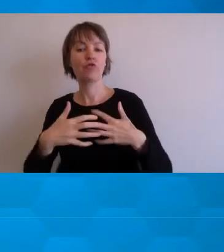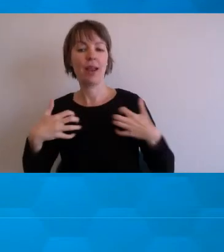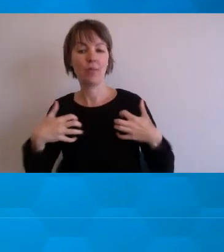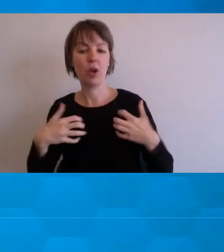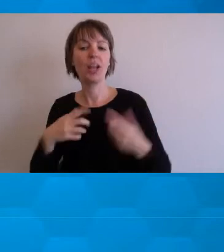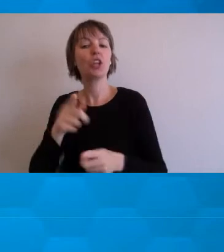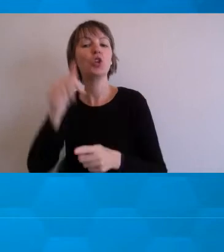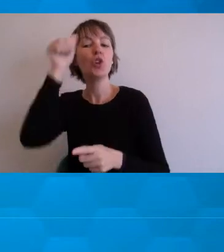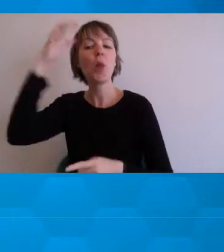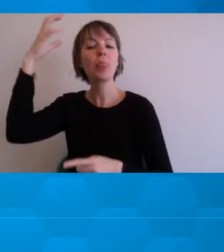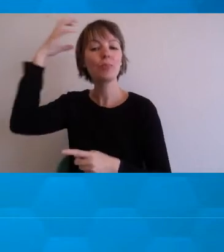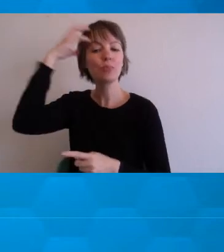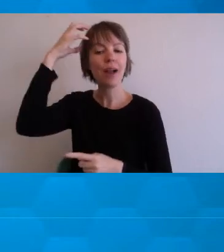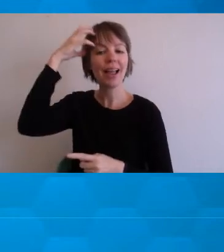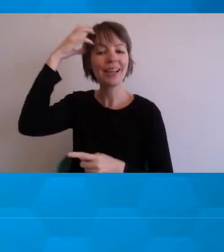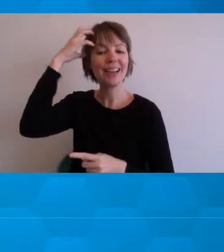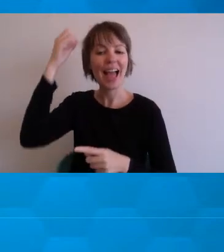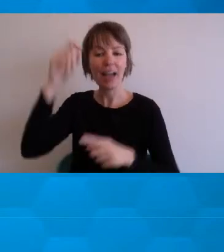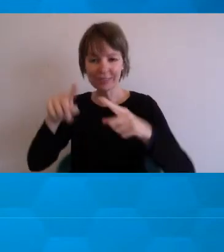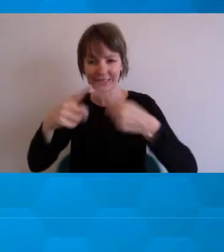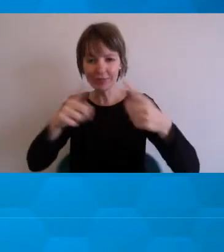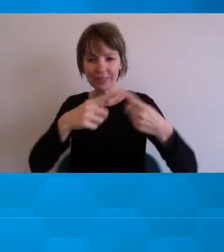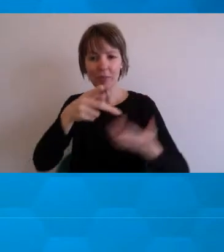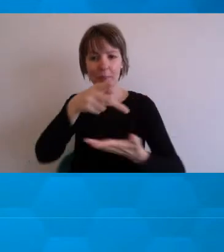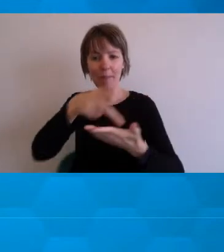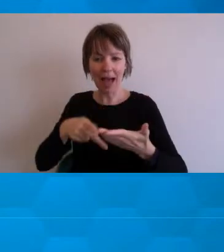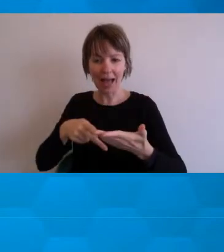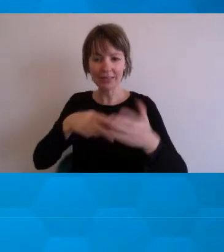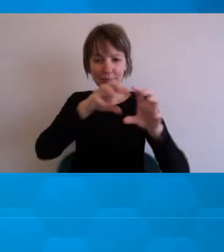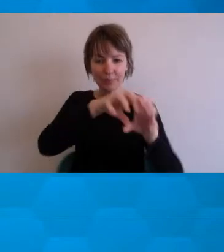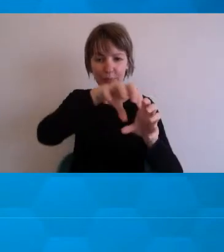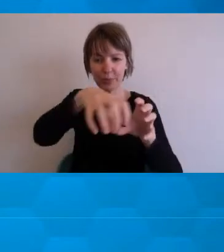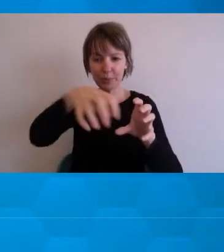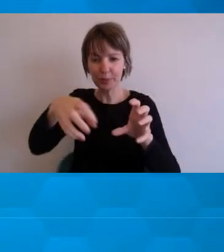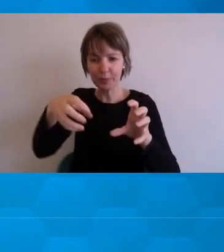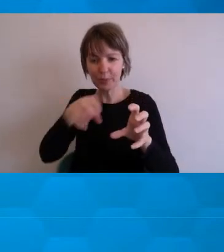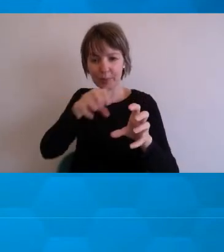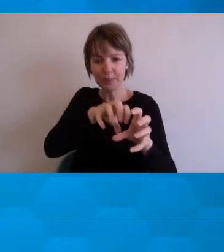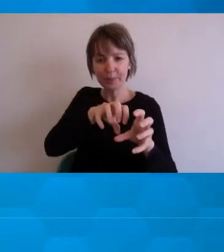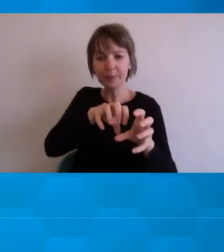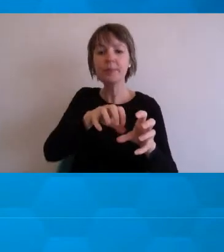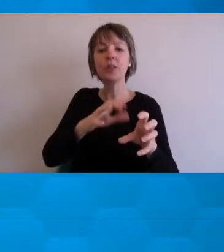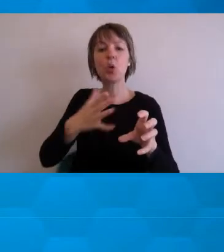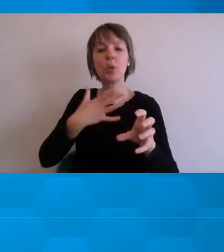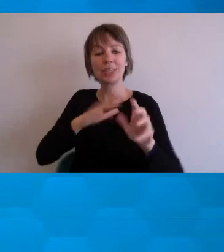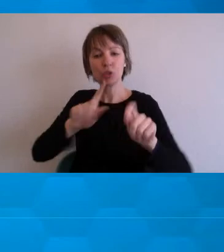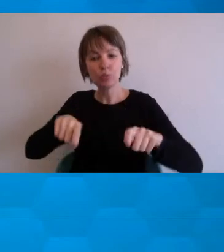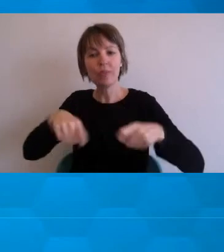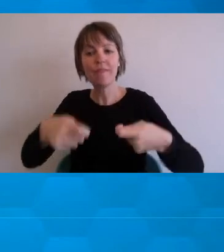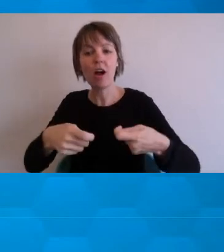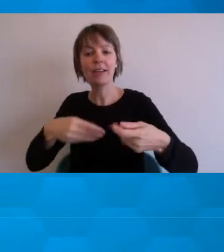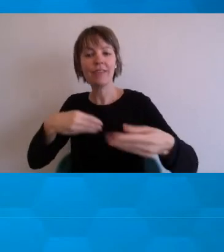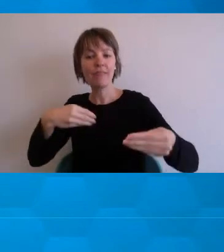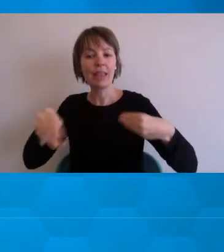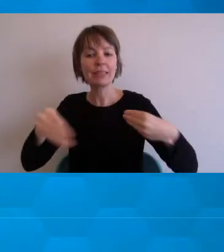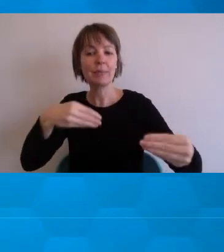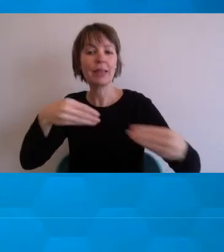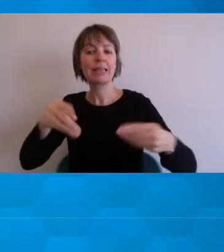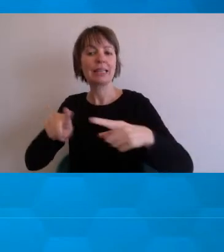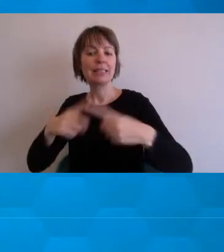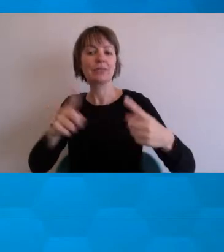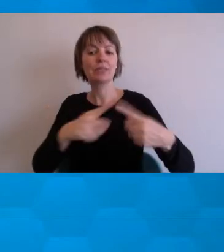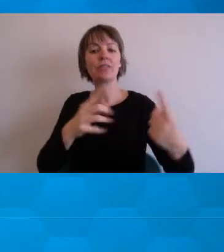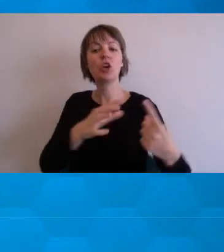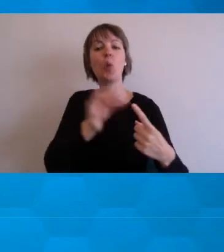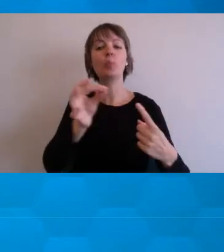that need to be connected for deep learning to occur. And we need to provide lots of flexibility and options in these different areas